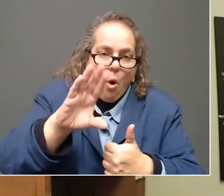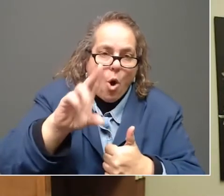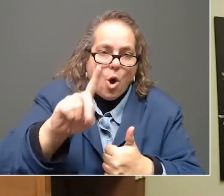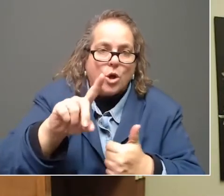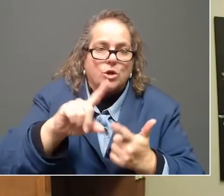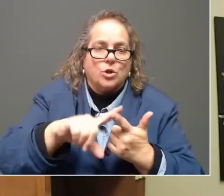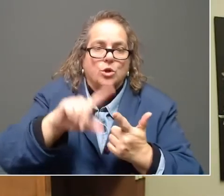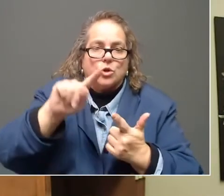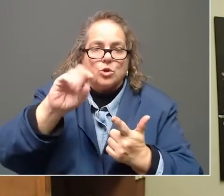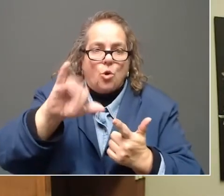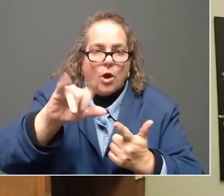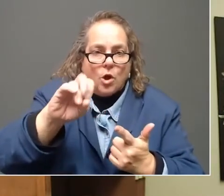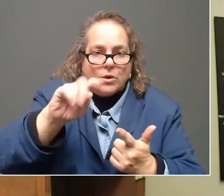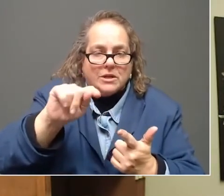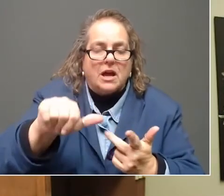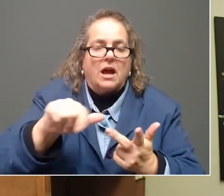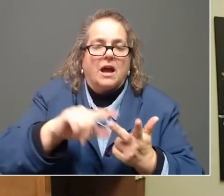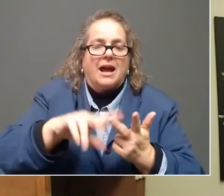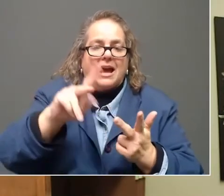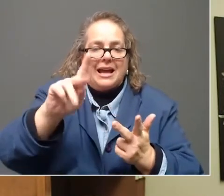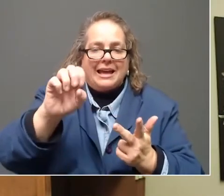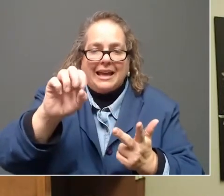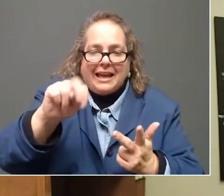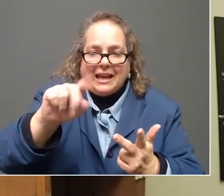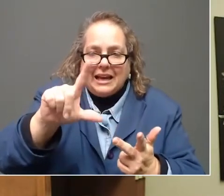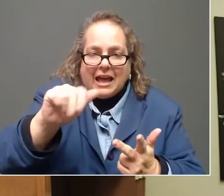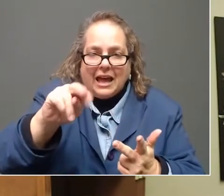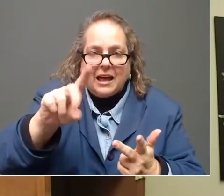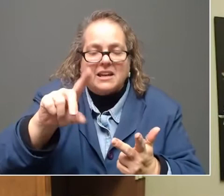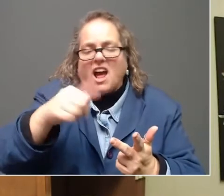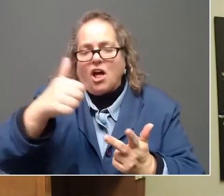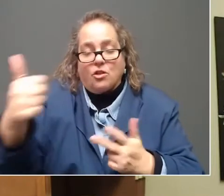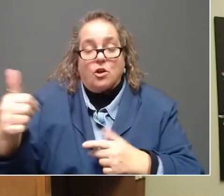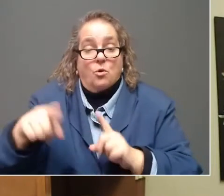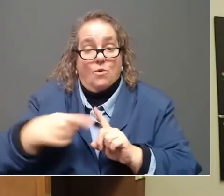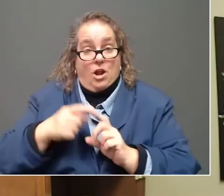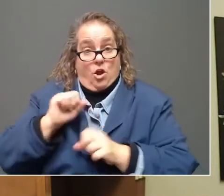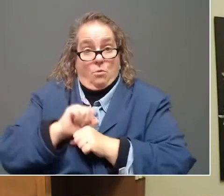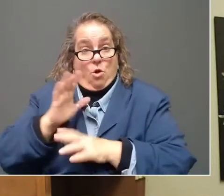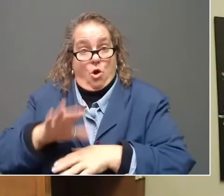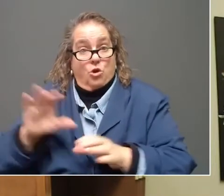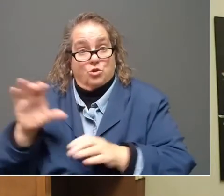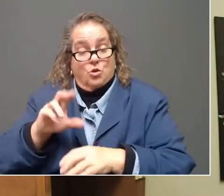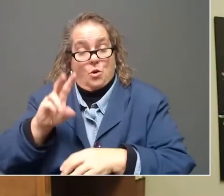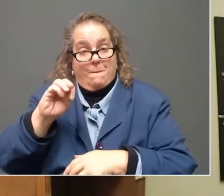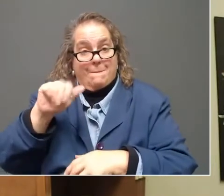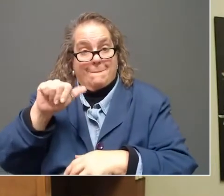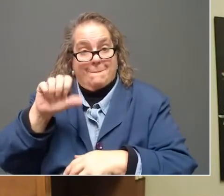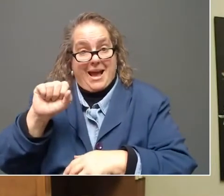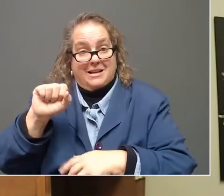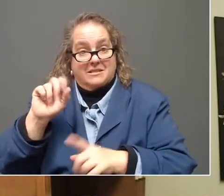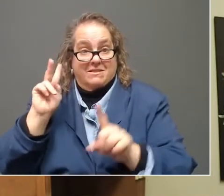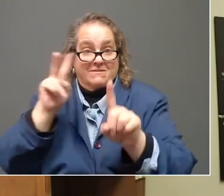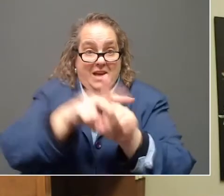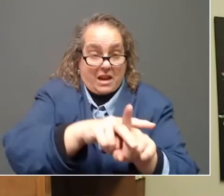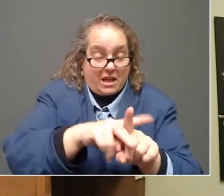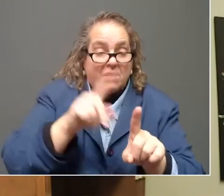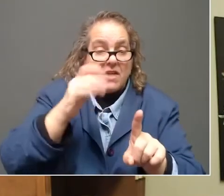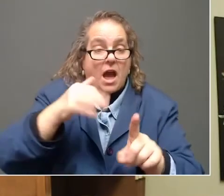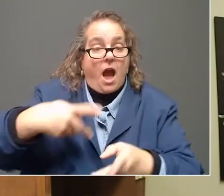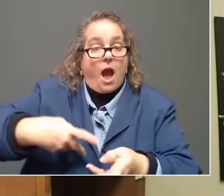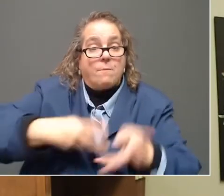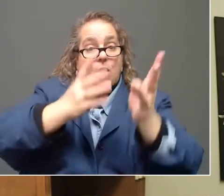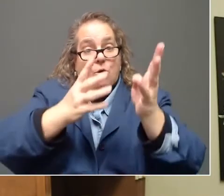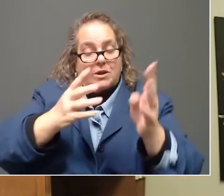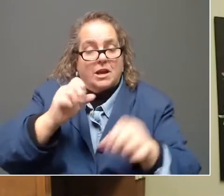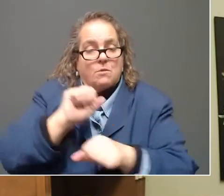several others. When an employer does a mass filing, they upload information about employees that are being laid off. But the employee